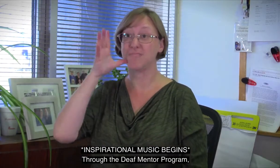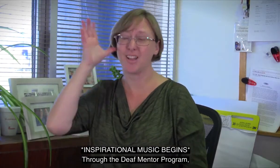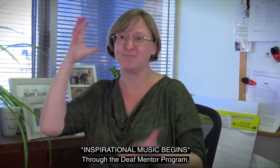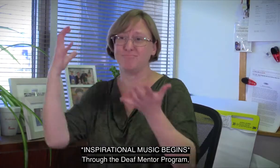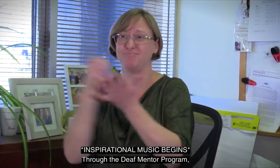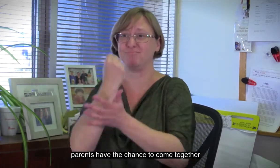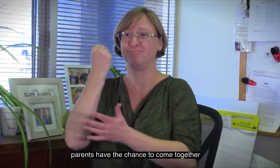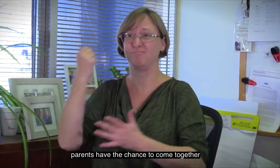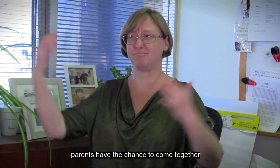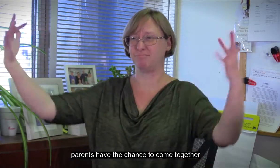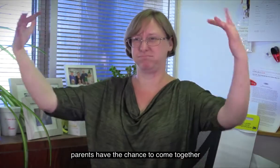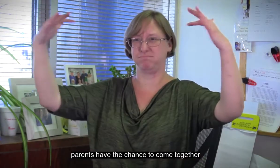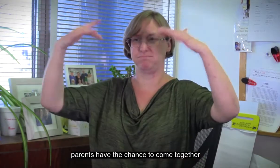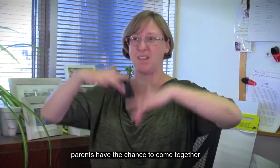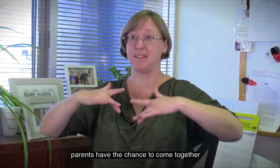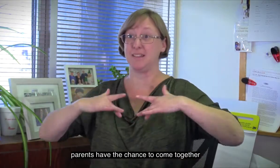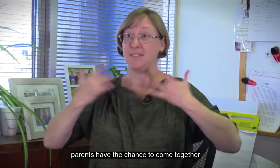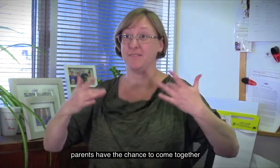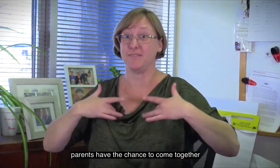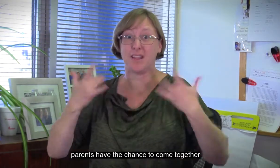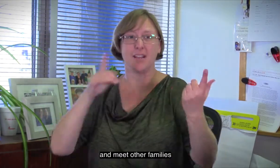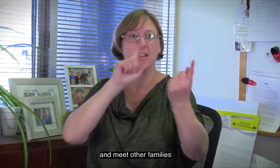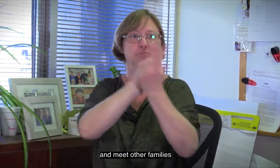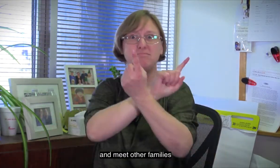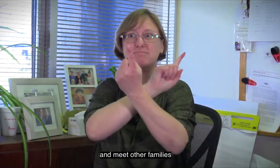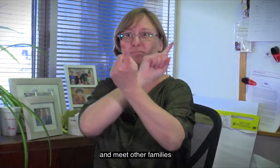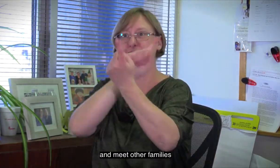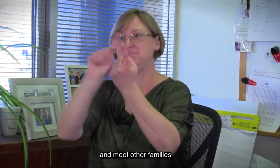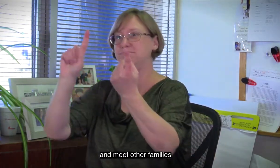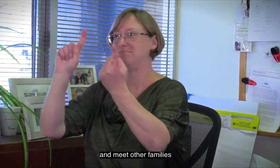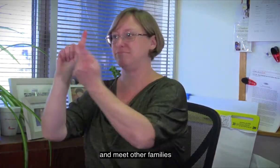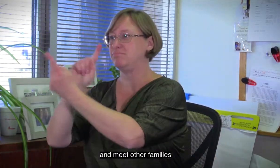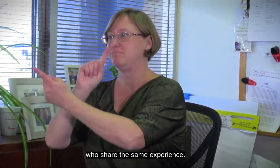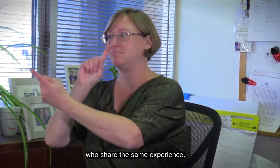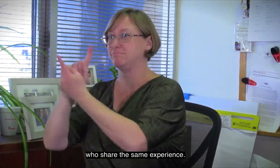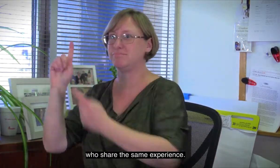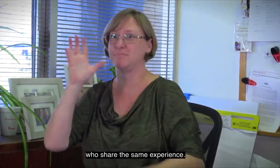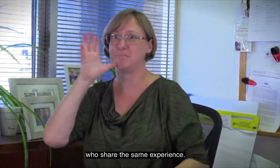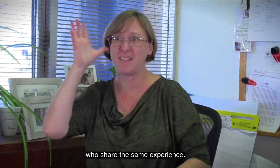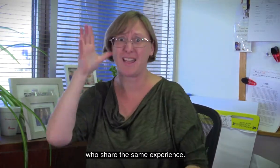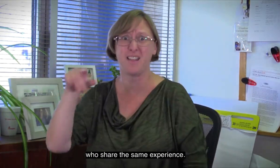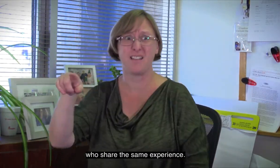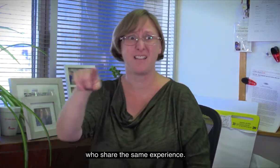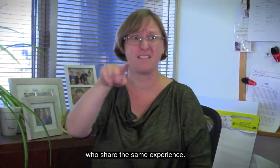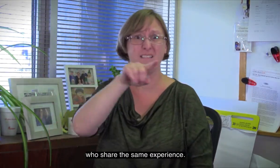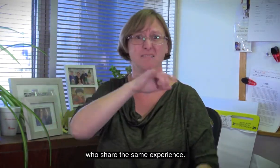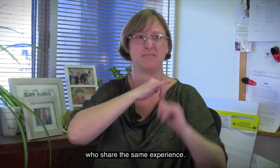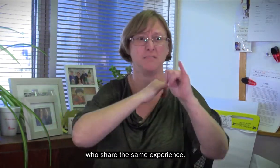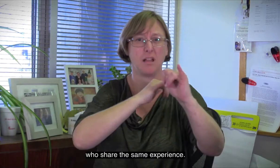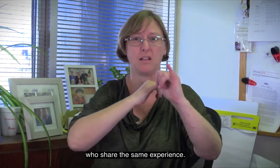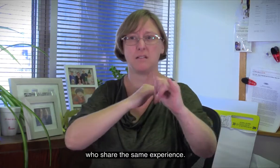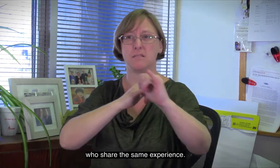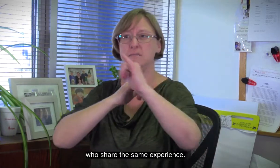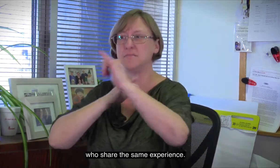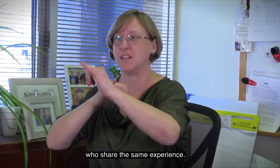Program, parents have the chance to come together and meet other families families who share the same experience.